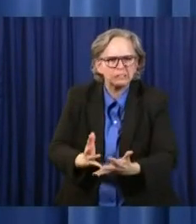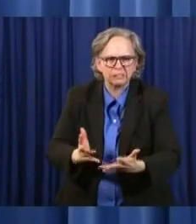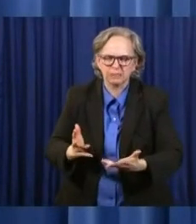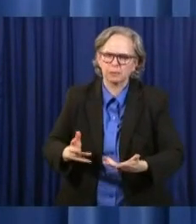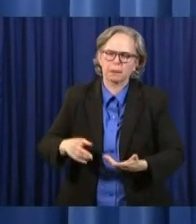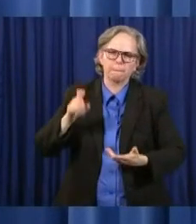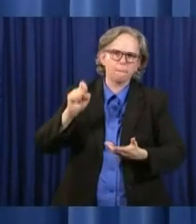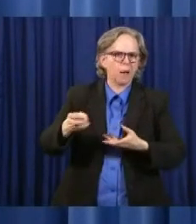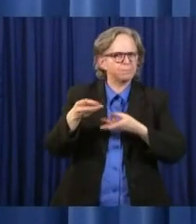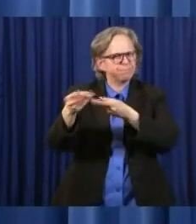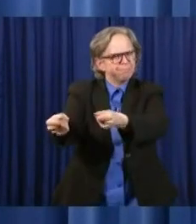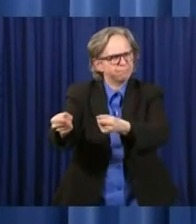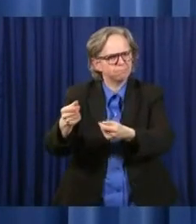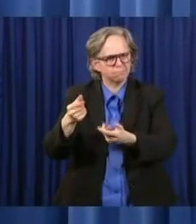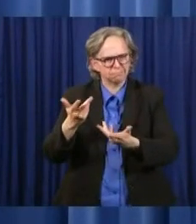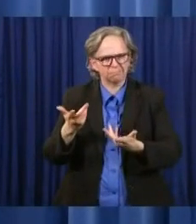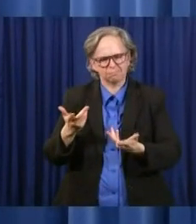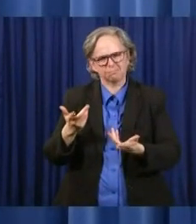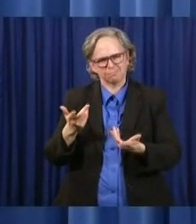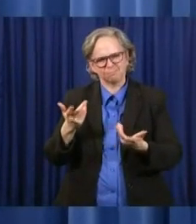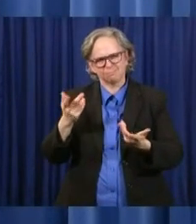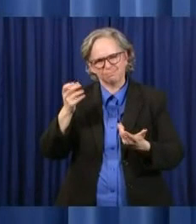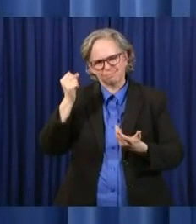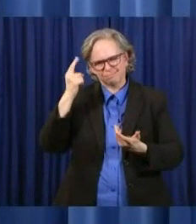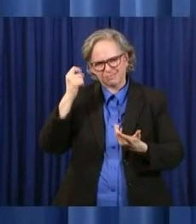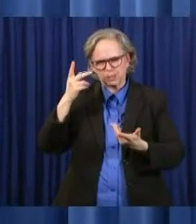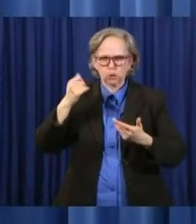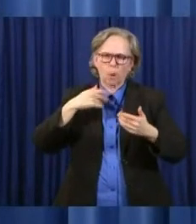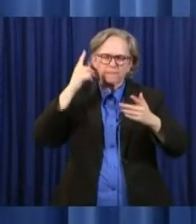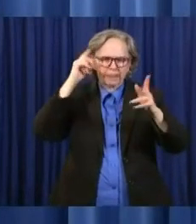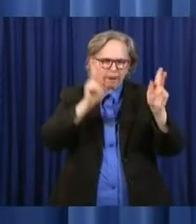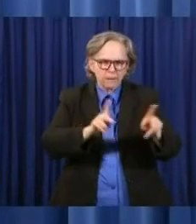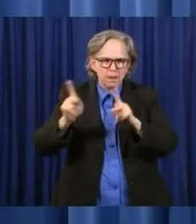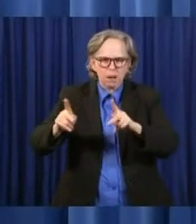for them to be safe. And so that's why it's difficult.